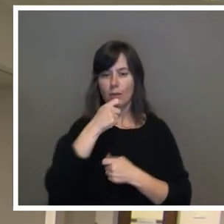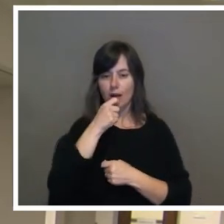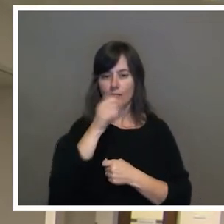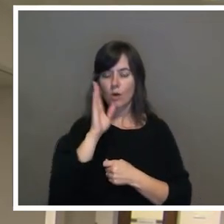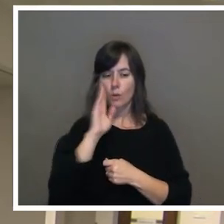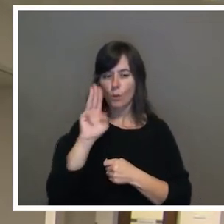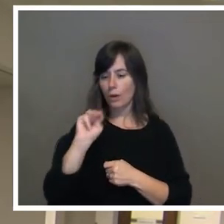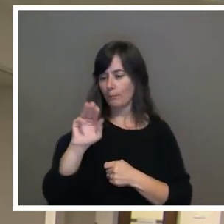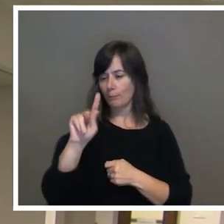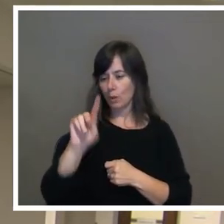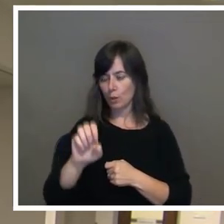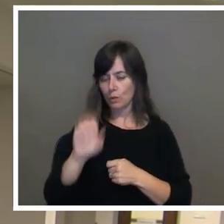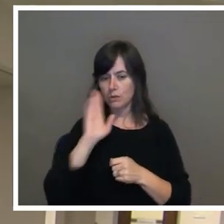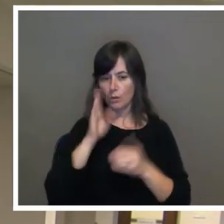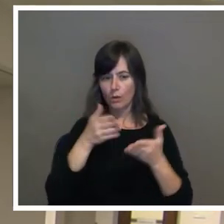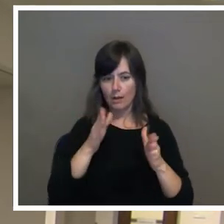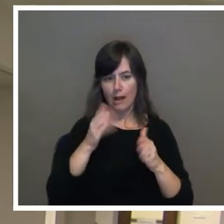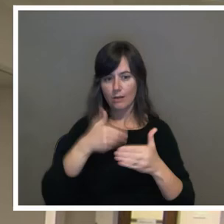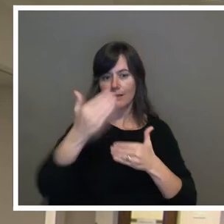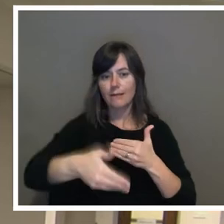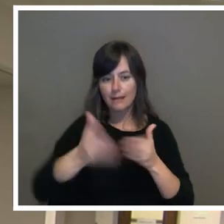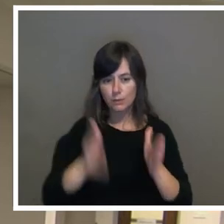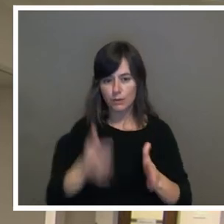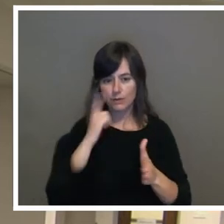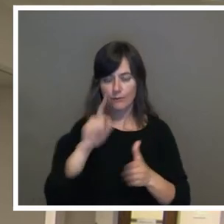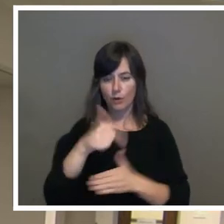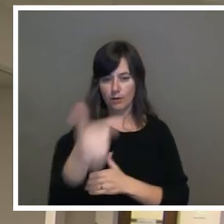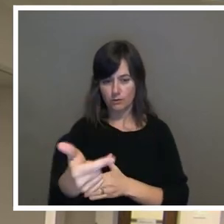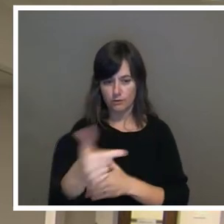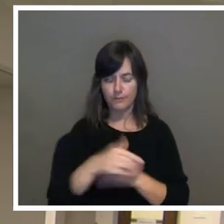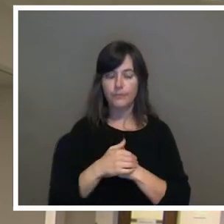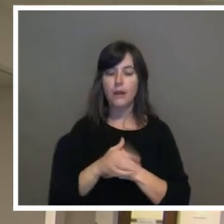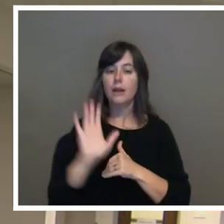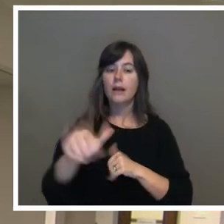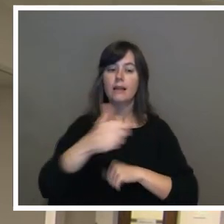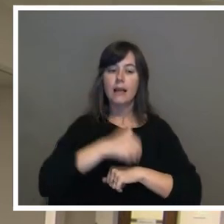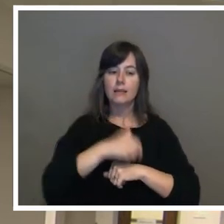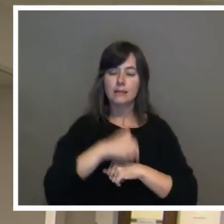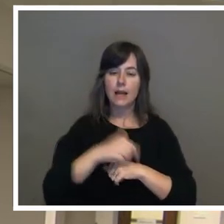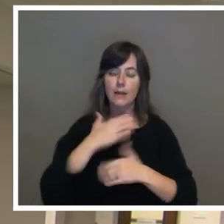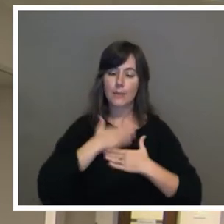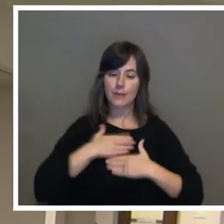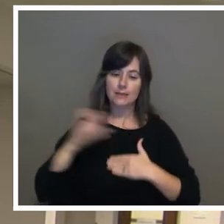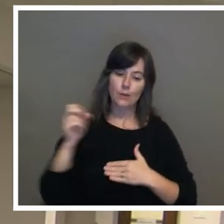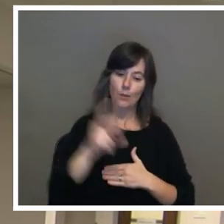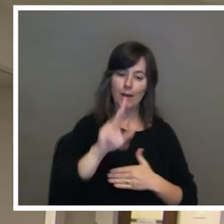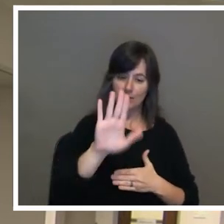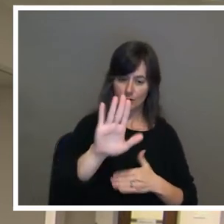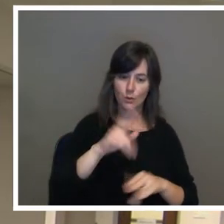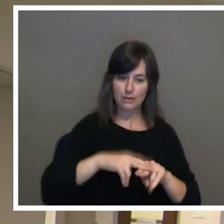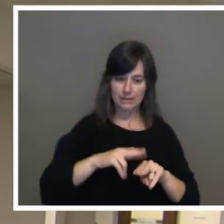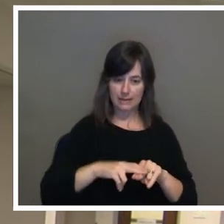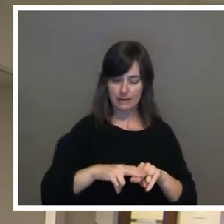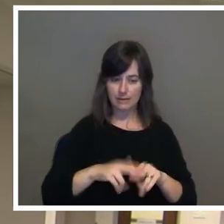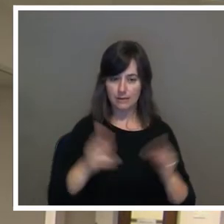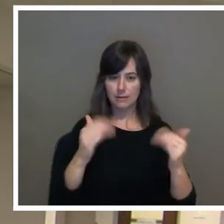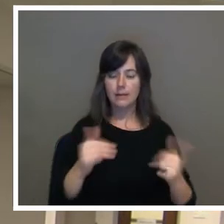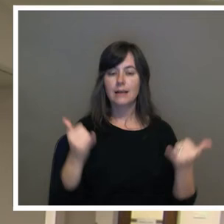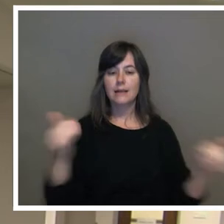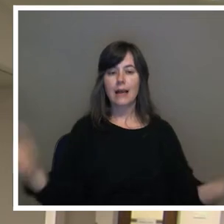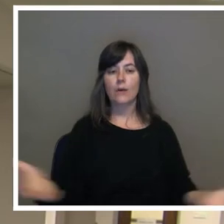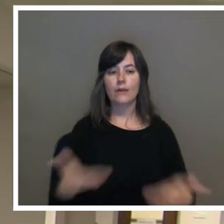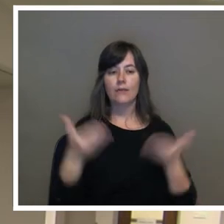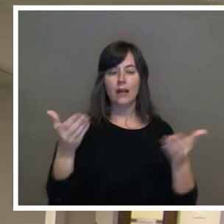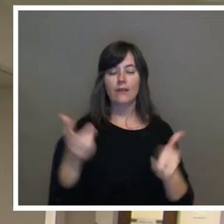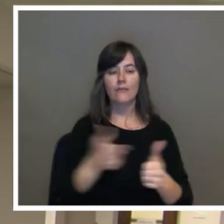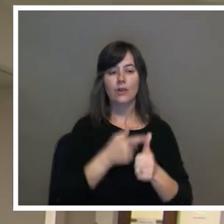can allow the next person to speak. At that time, please return to your seat. I will now invite the first in-person